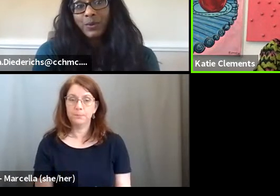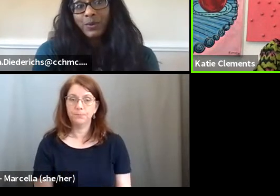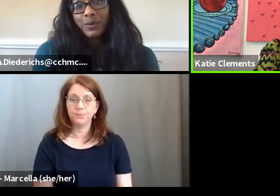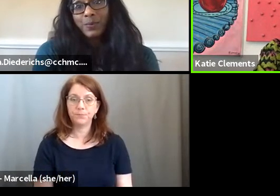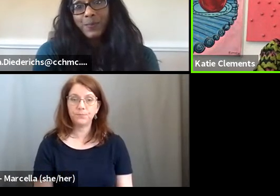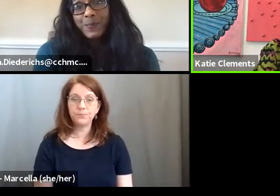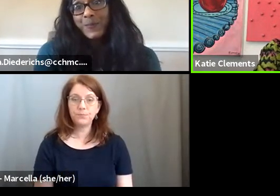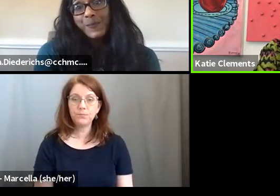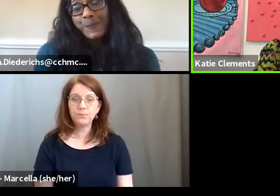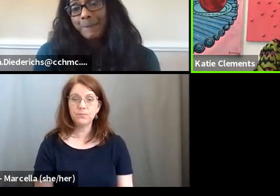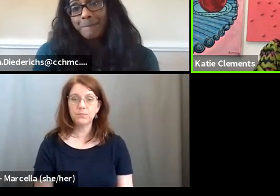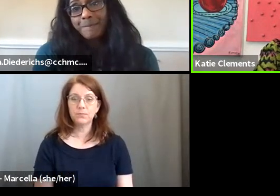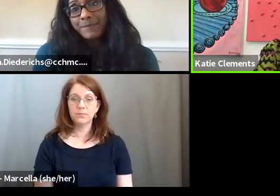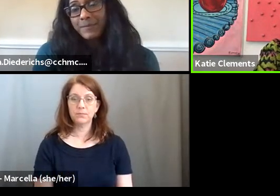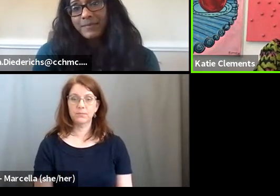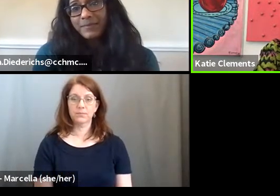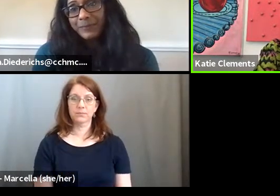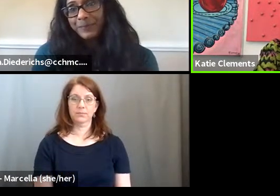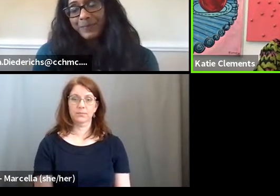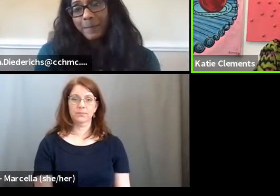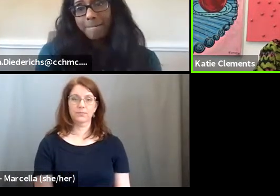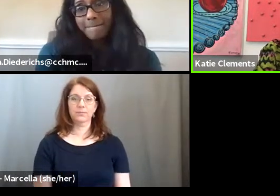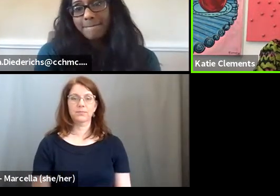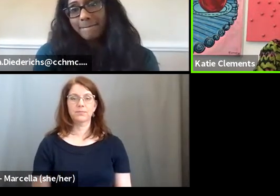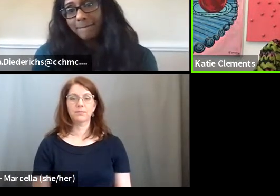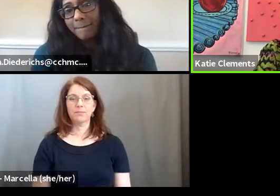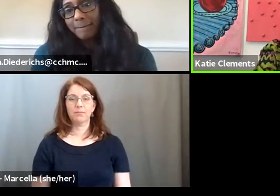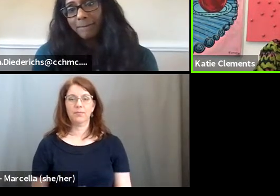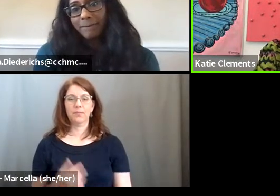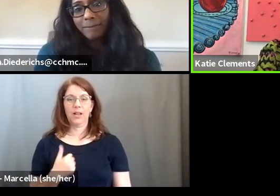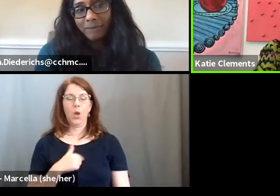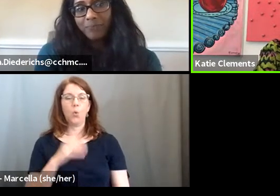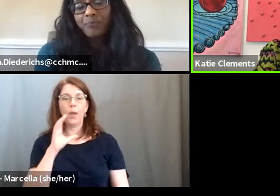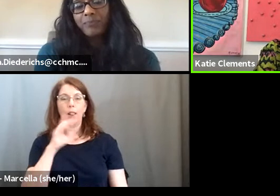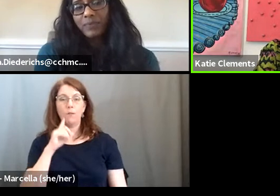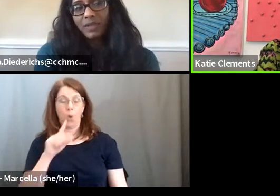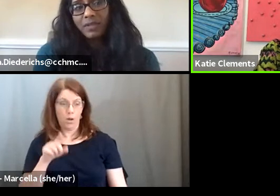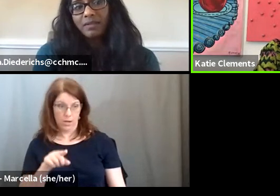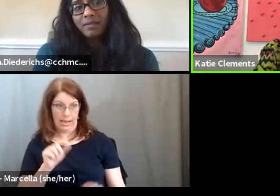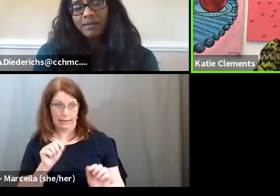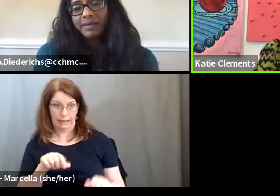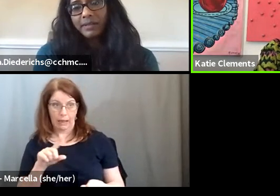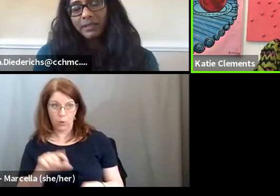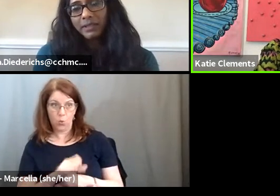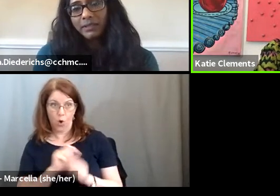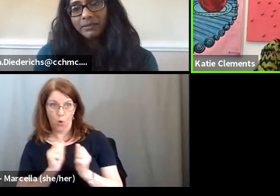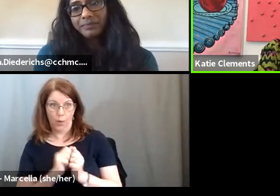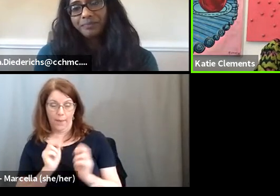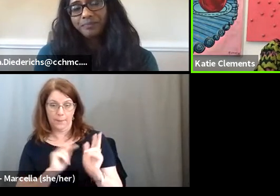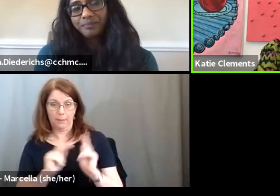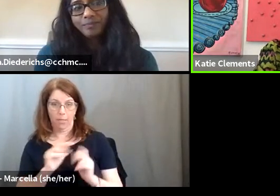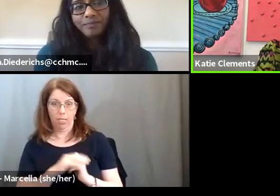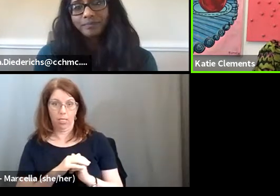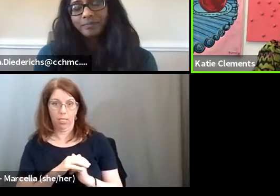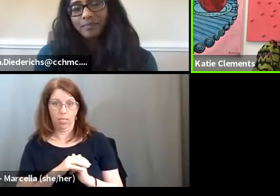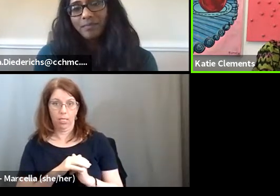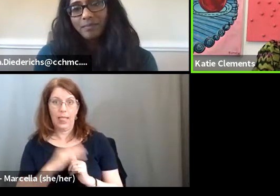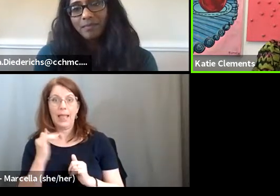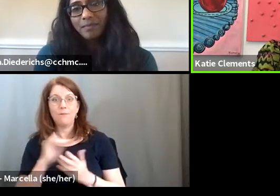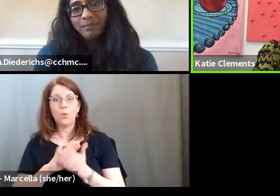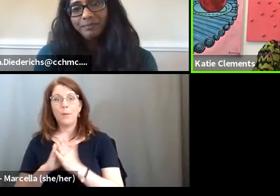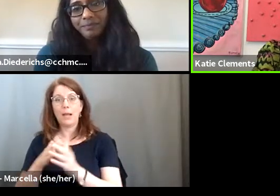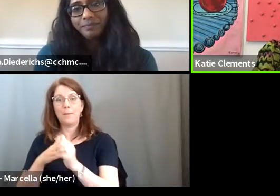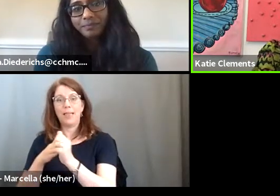Well, we look for, I guess, can you work with people? I think when you start getting into more of a leadership role,